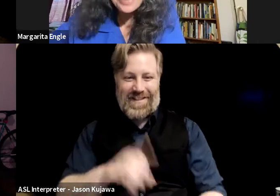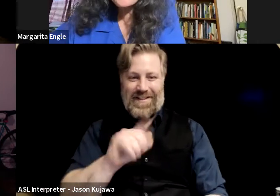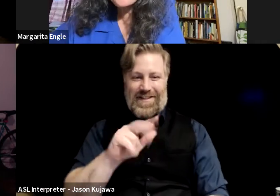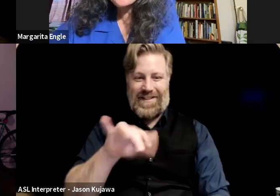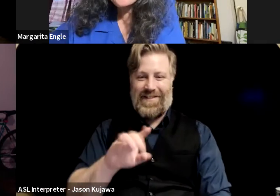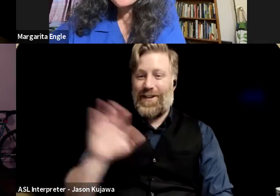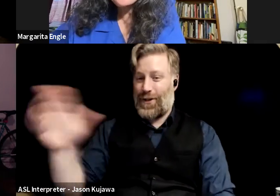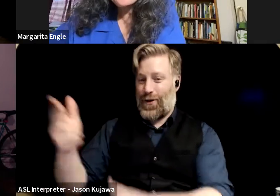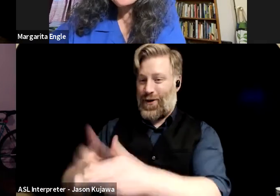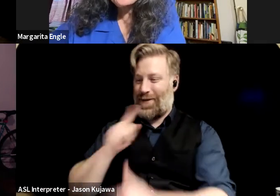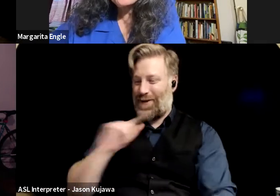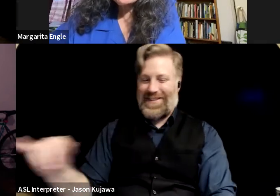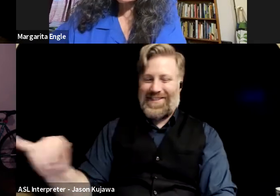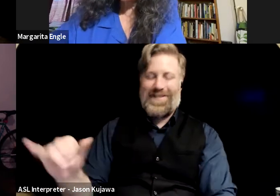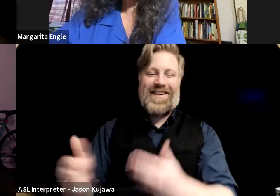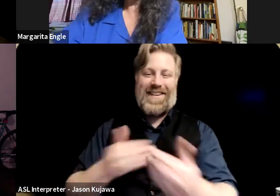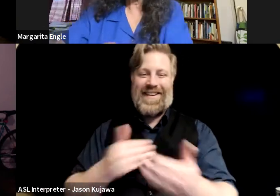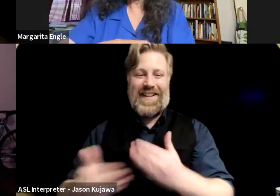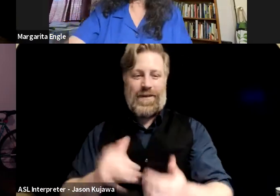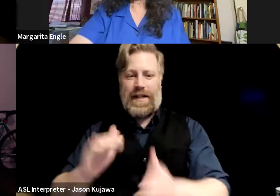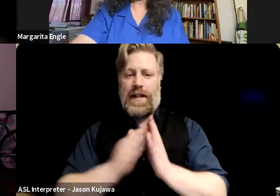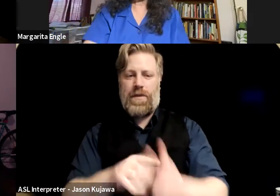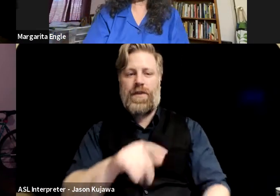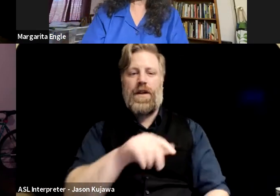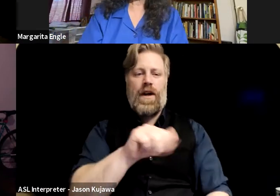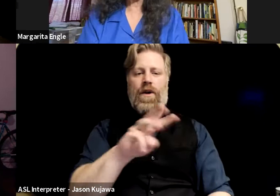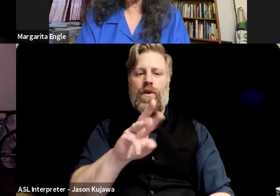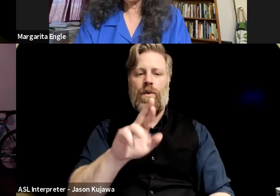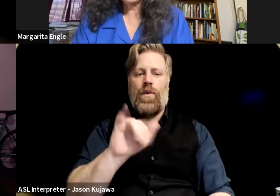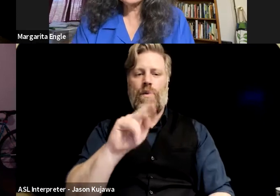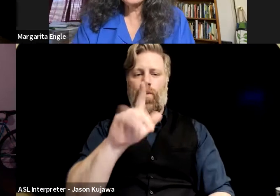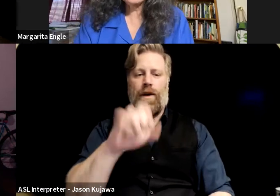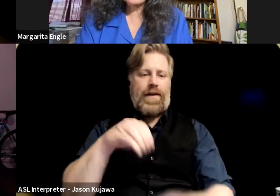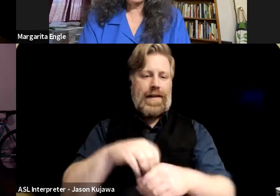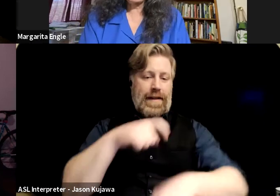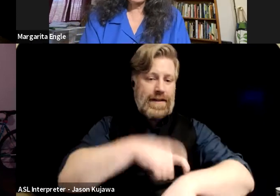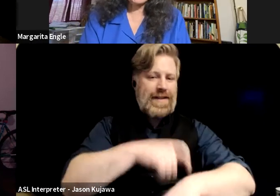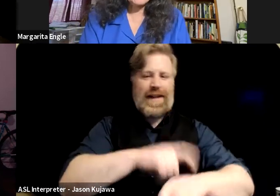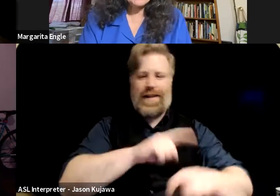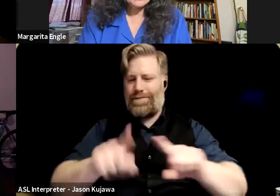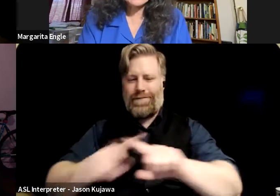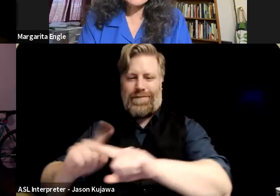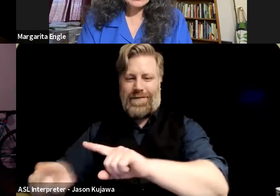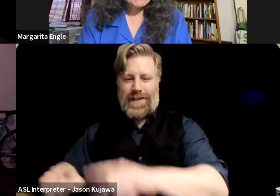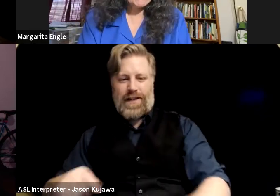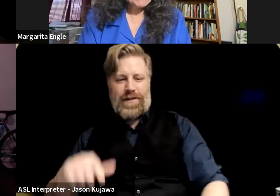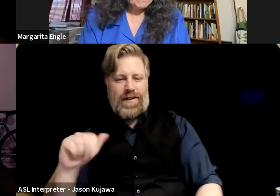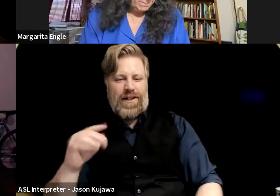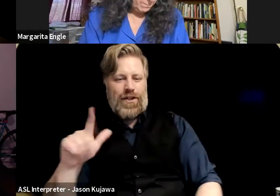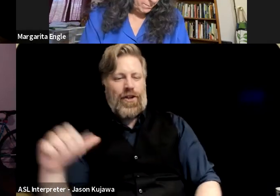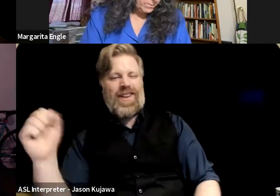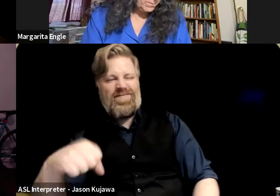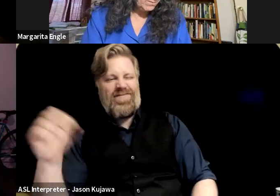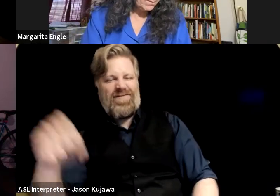is so close to hers, but yeah, like, those books, Wrinkle in Time, you know, I, I really, um, I saw